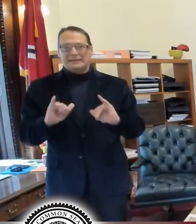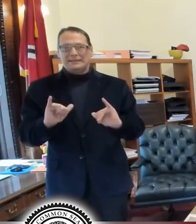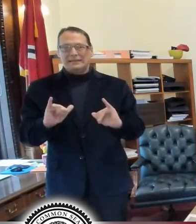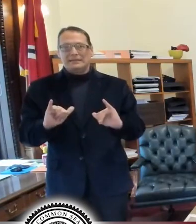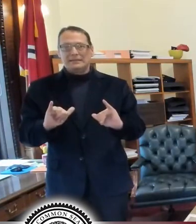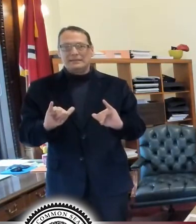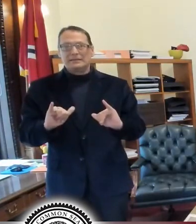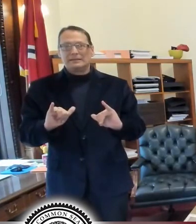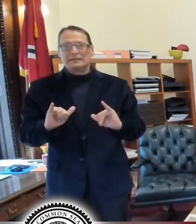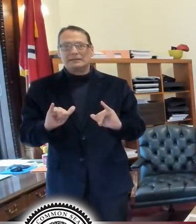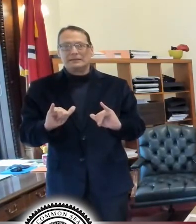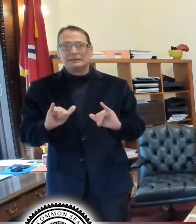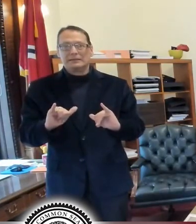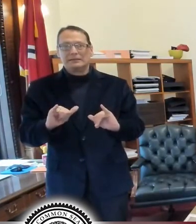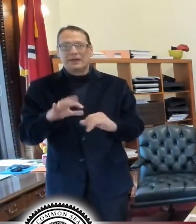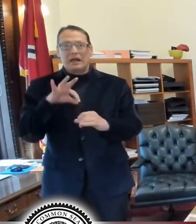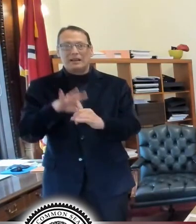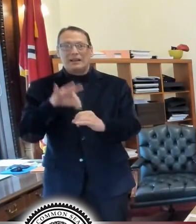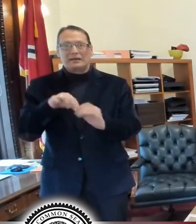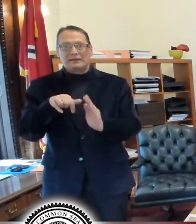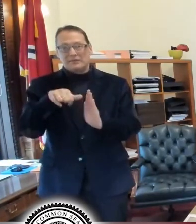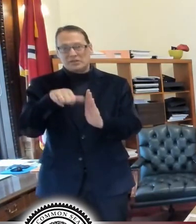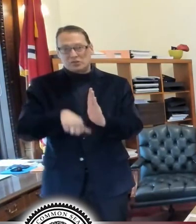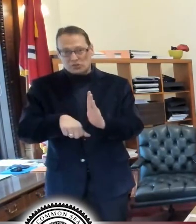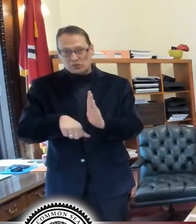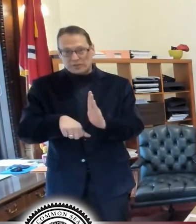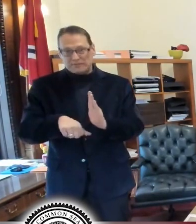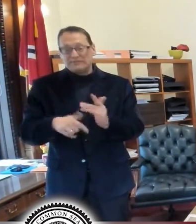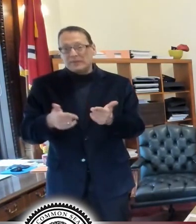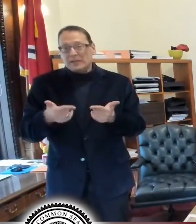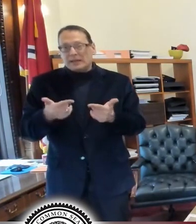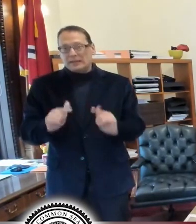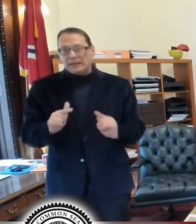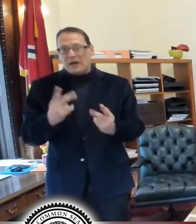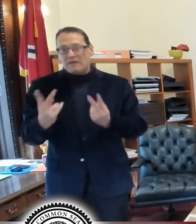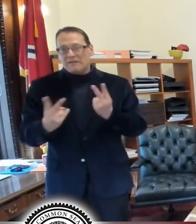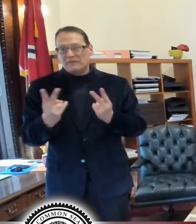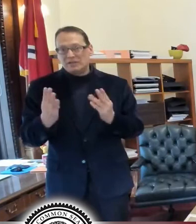uh, surgeries. They still are allowing visitors.